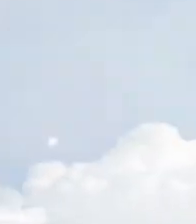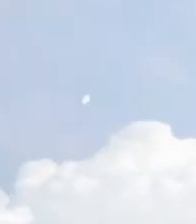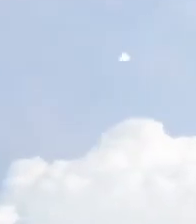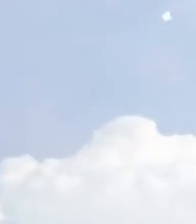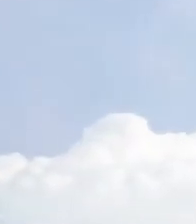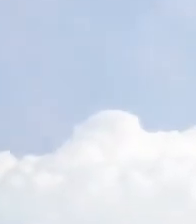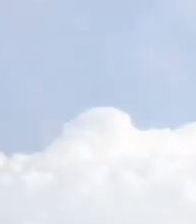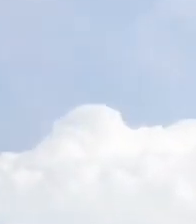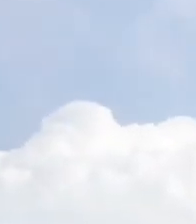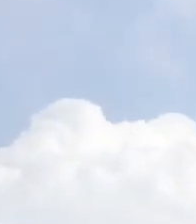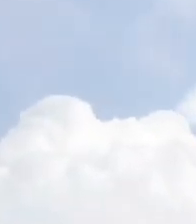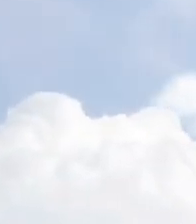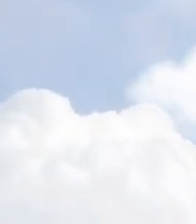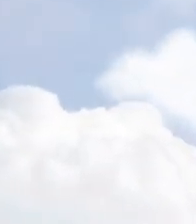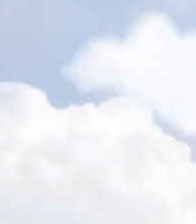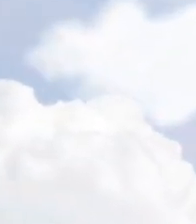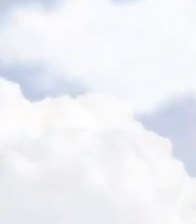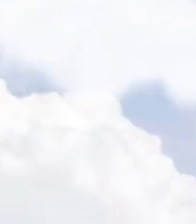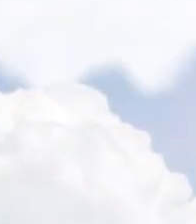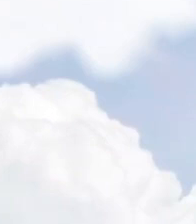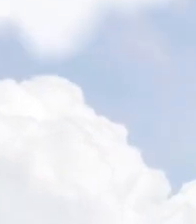God bless you.